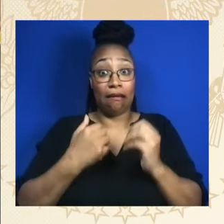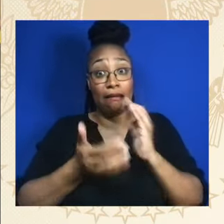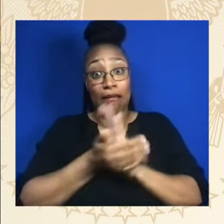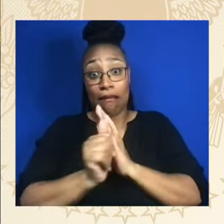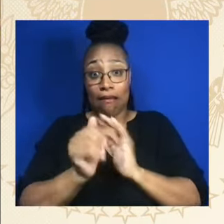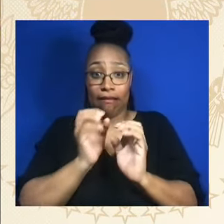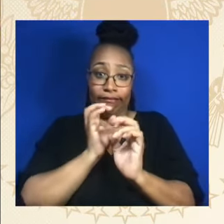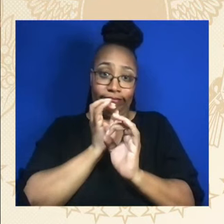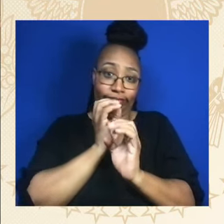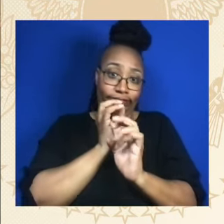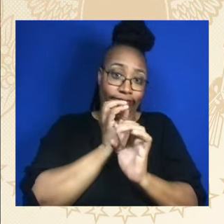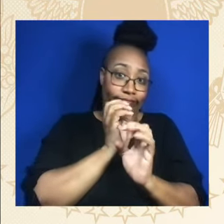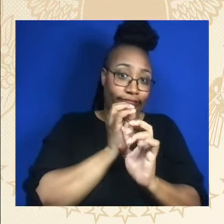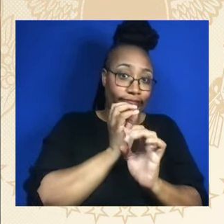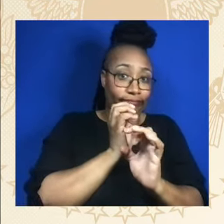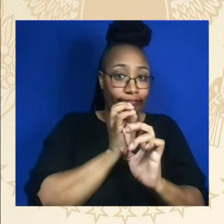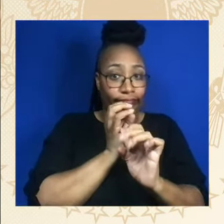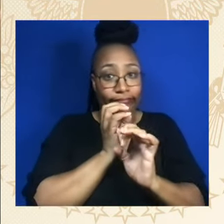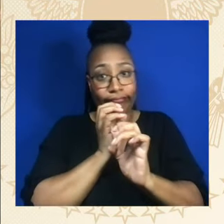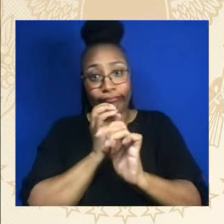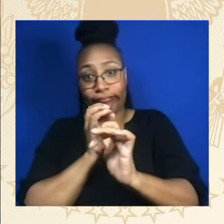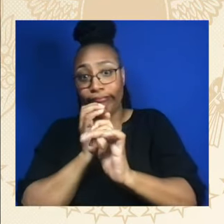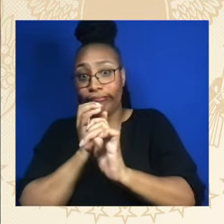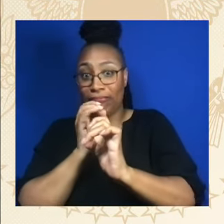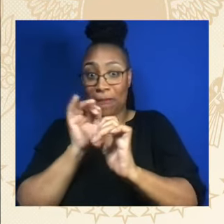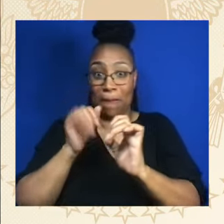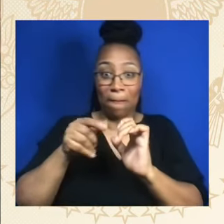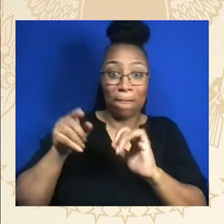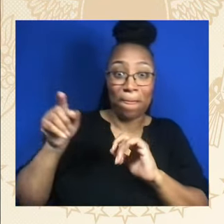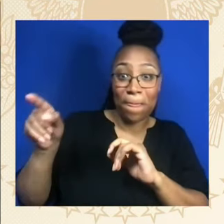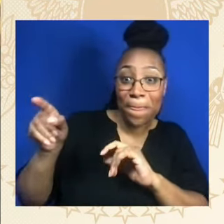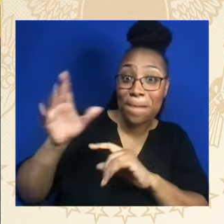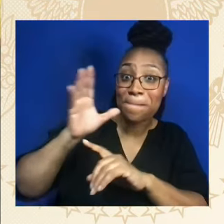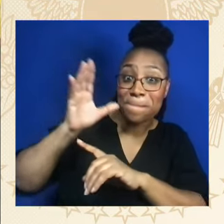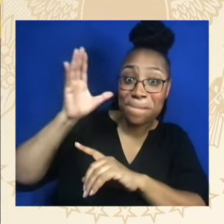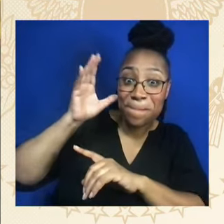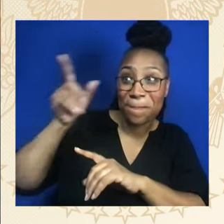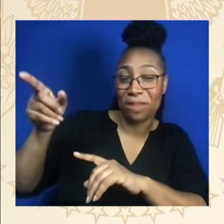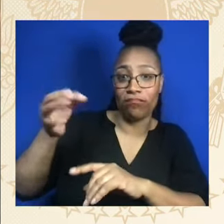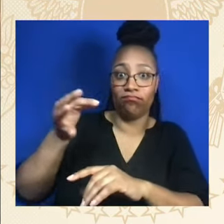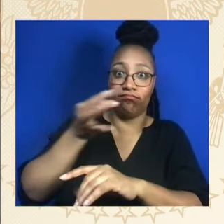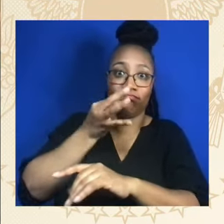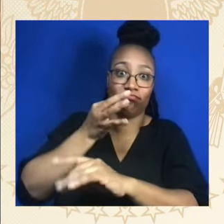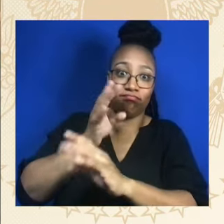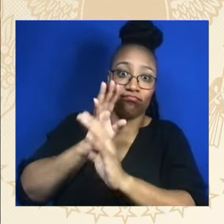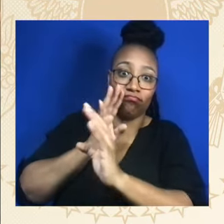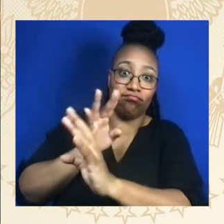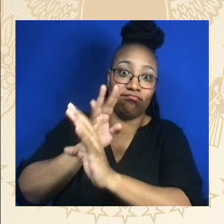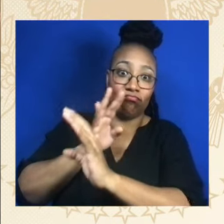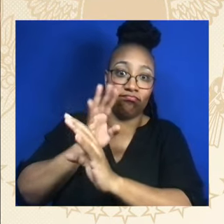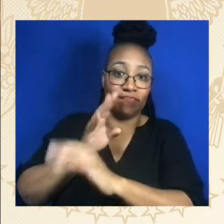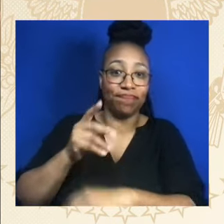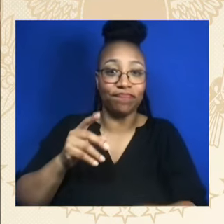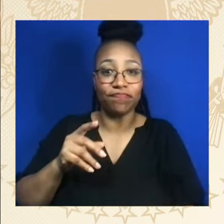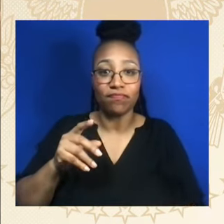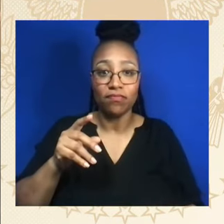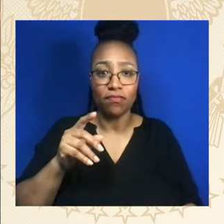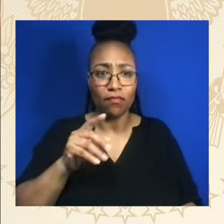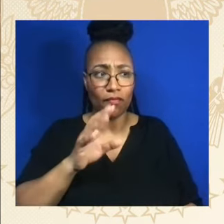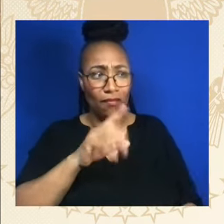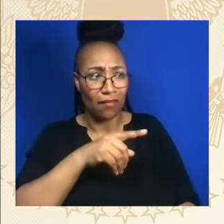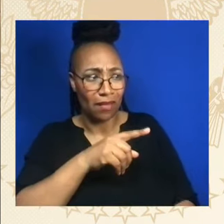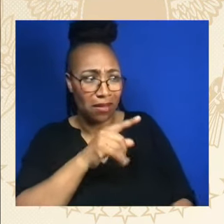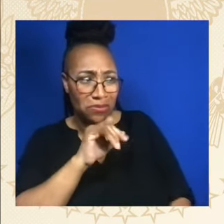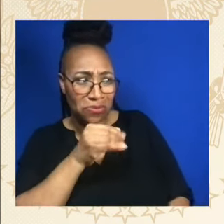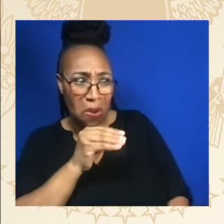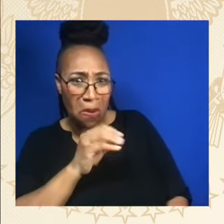I don't know where you came from, honey You have no lip You can't sing And you can't carry a tune in a wheelbarrow But I